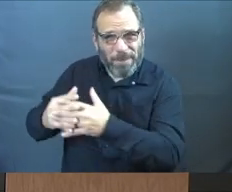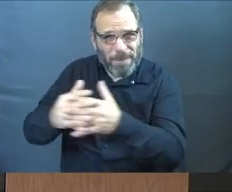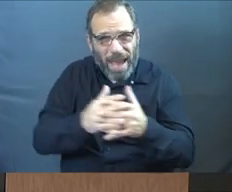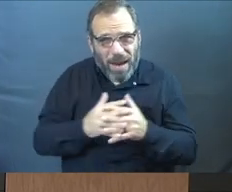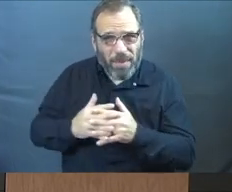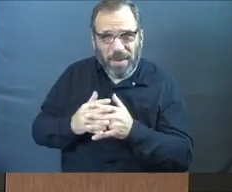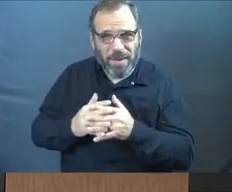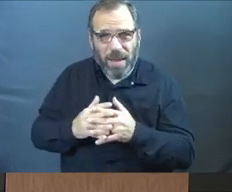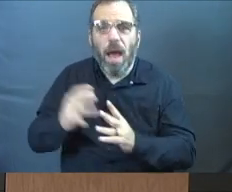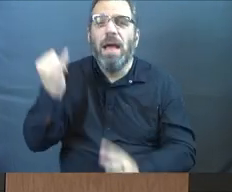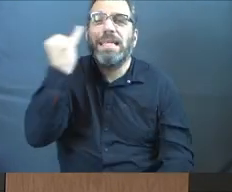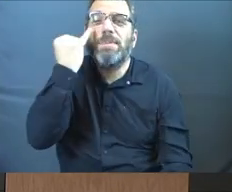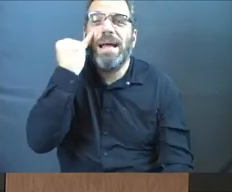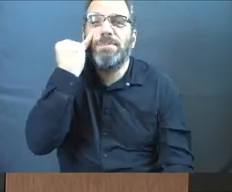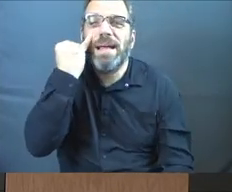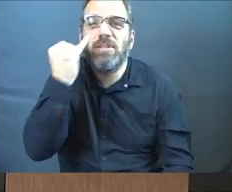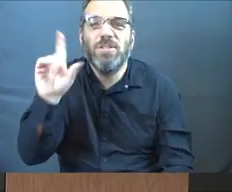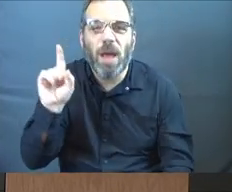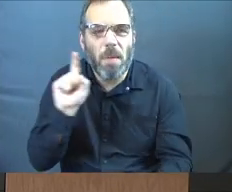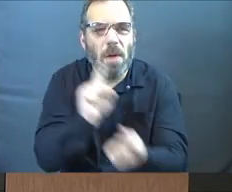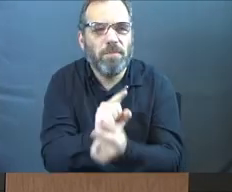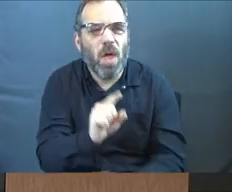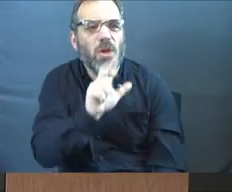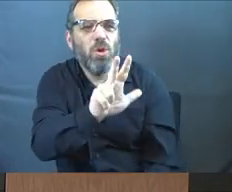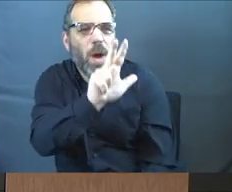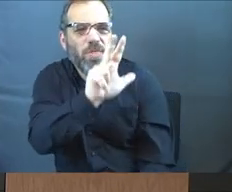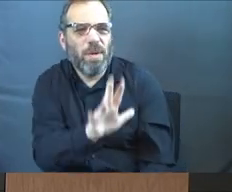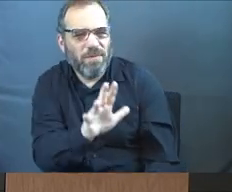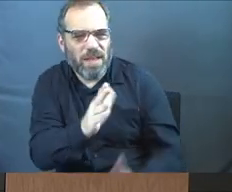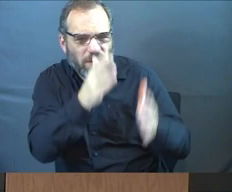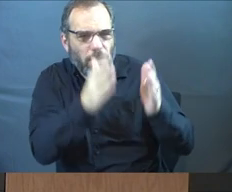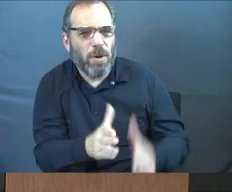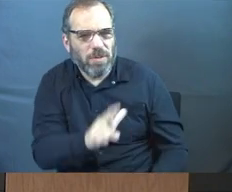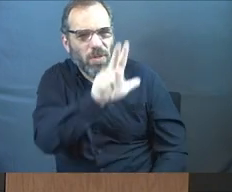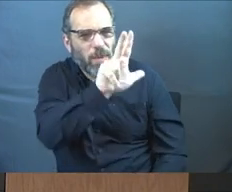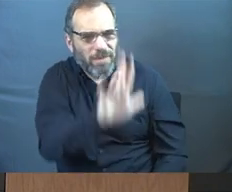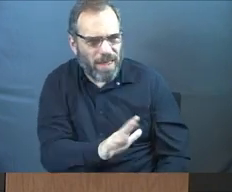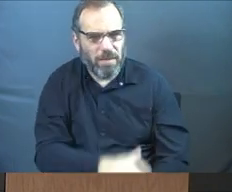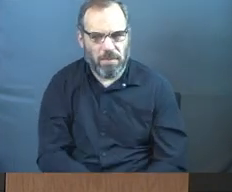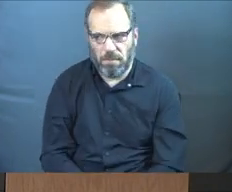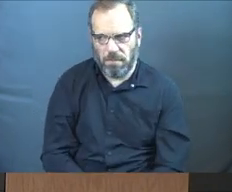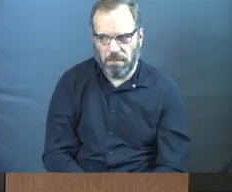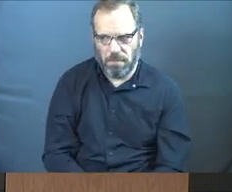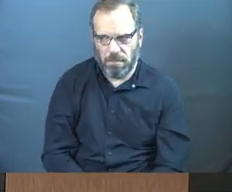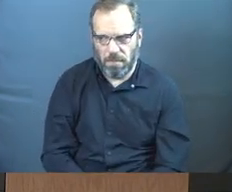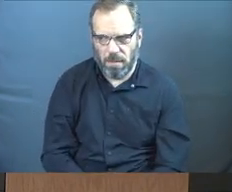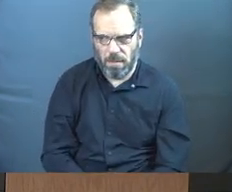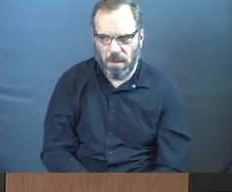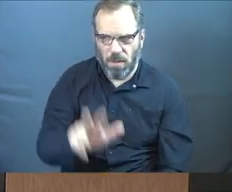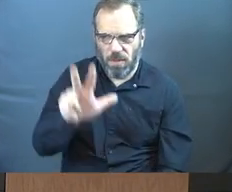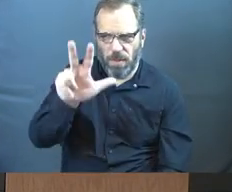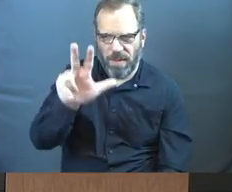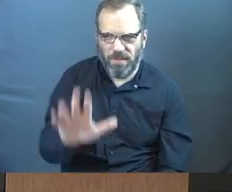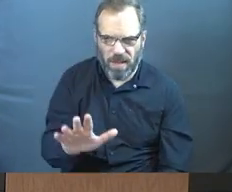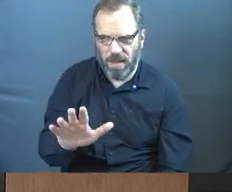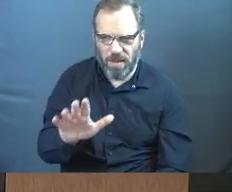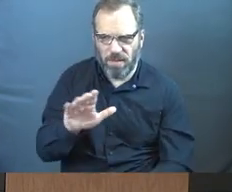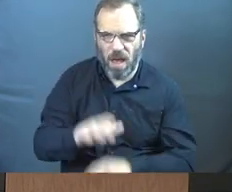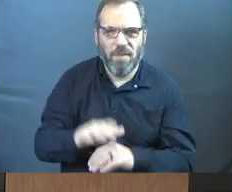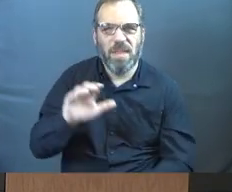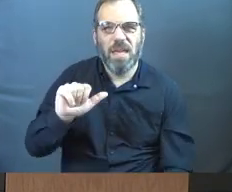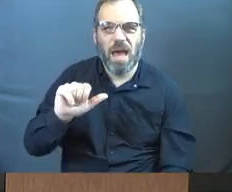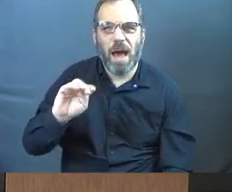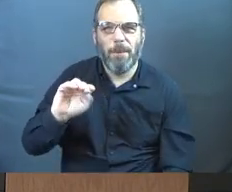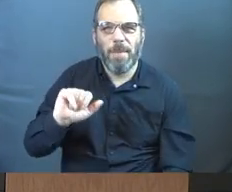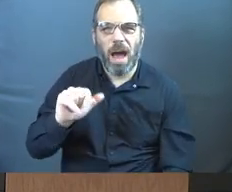Just imagine somebody walked up to you and said, you are three-fifths of a person. You are three-fifths of the Imago Dei.